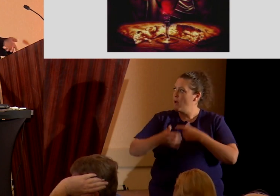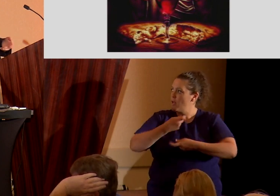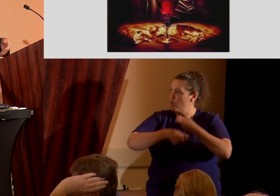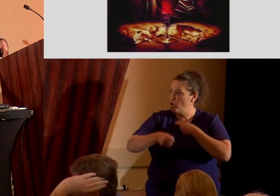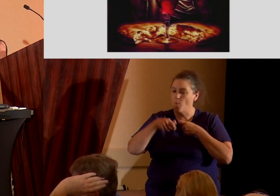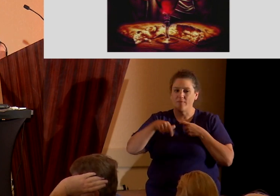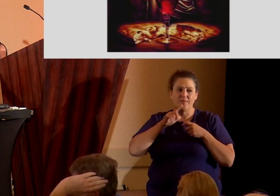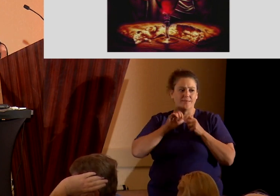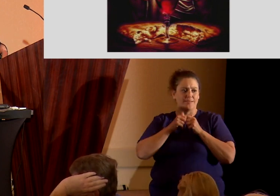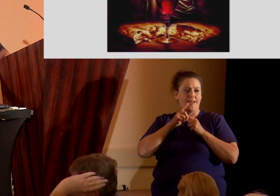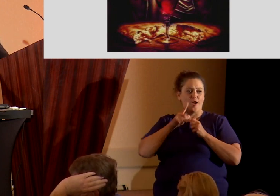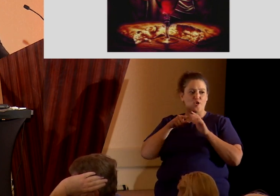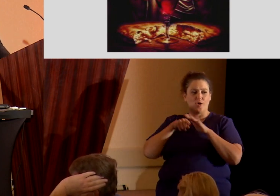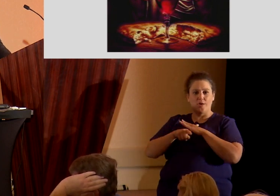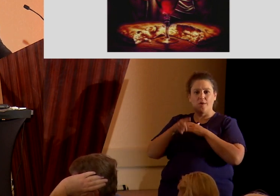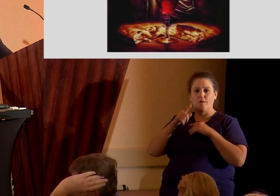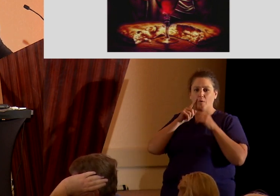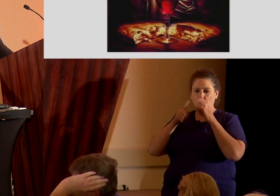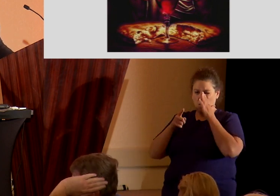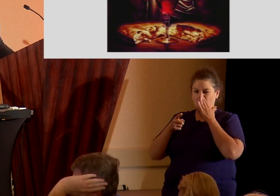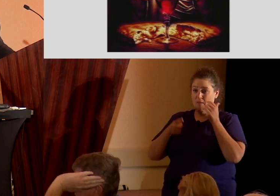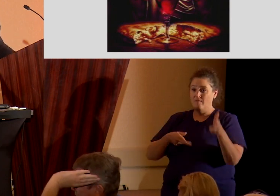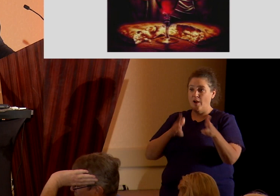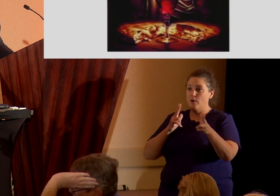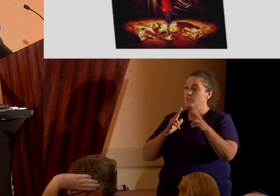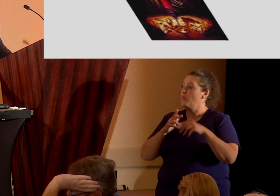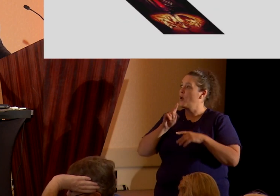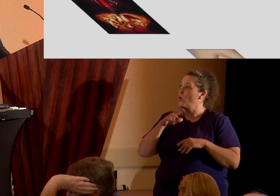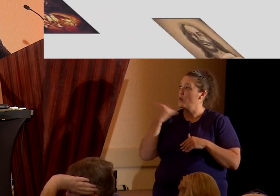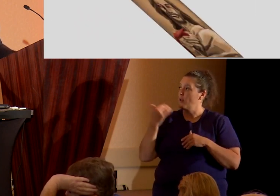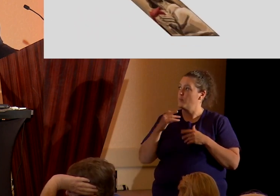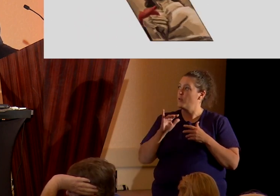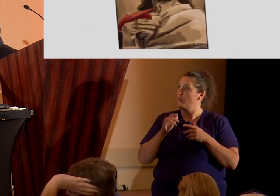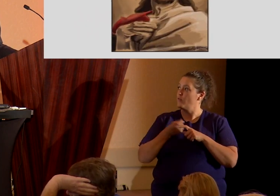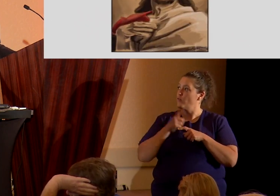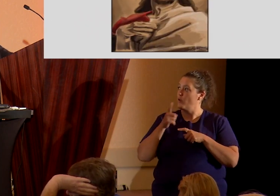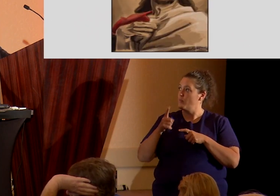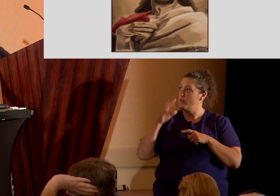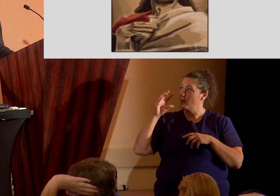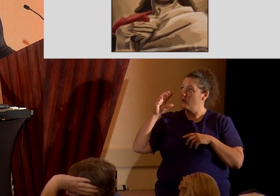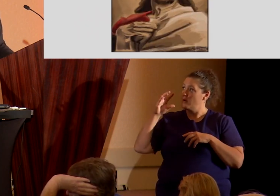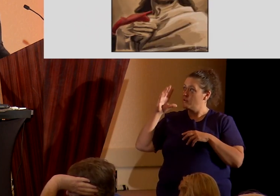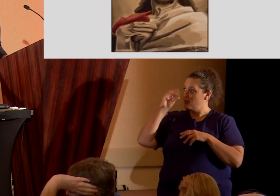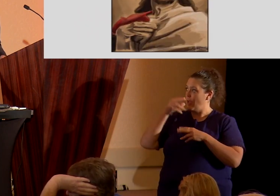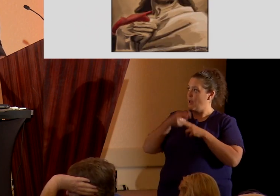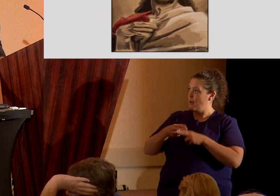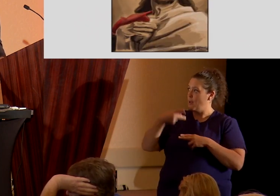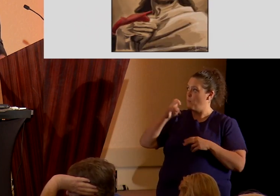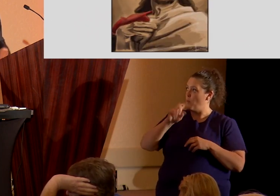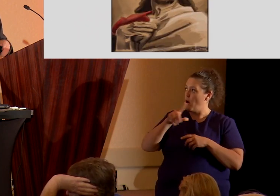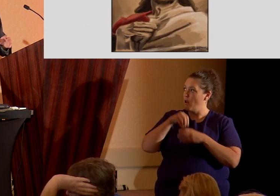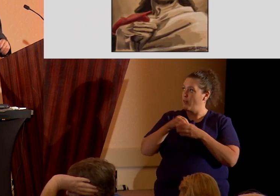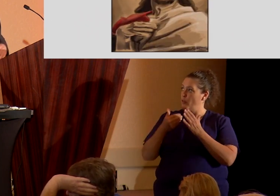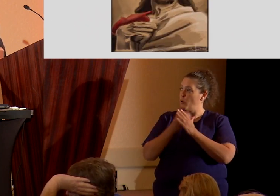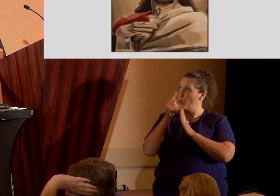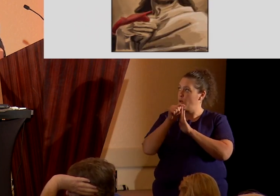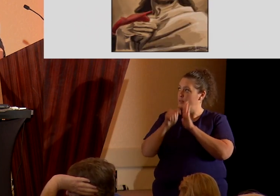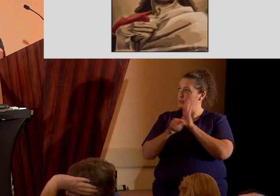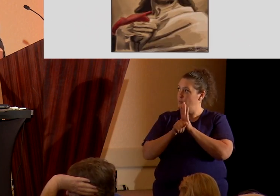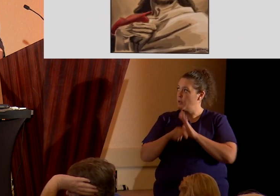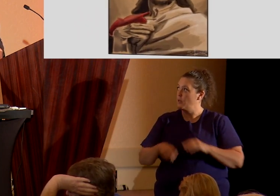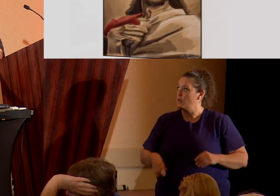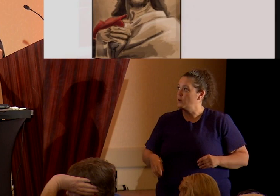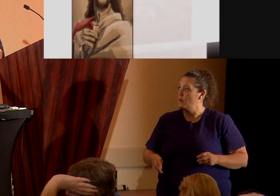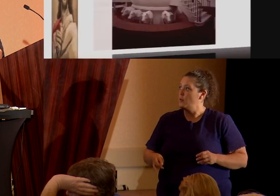or, or decapitation in Utah is because of the doctrine of blood atonement, where they get that from this crazy guy named Paul in the New Testament. All right, I'm going to skip through